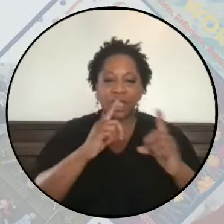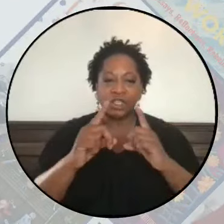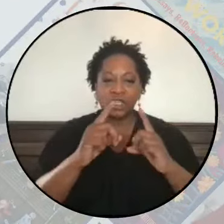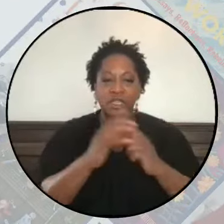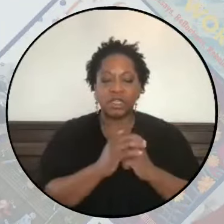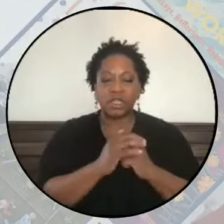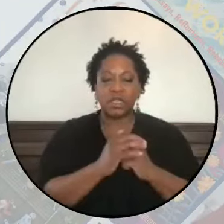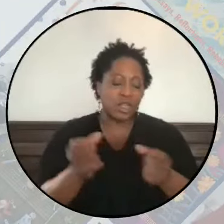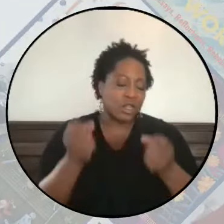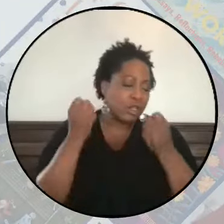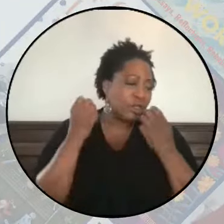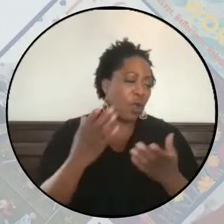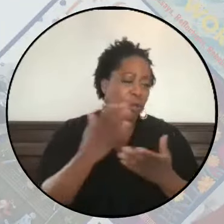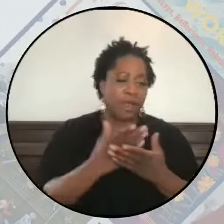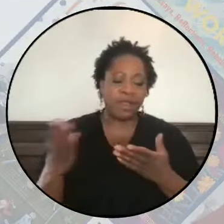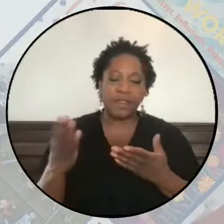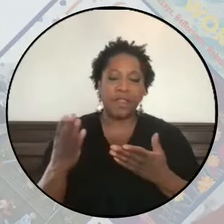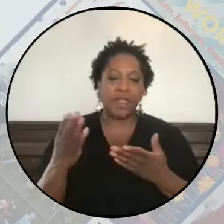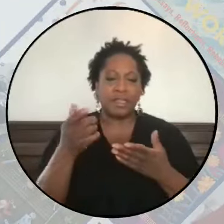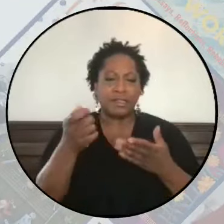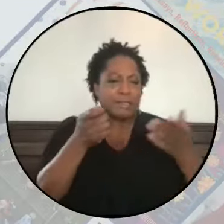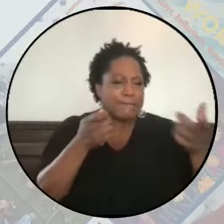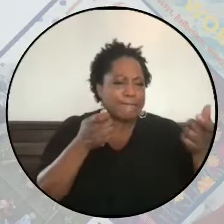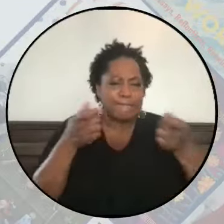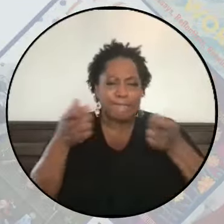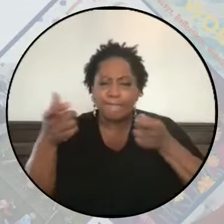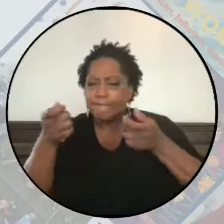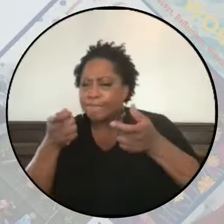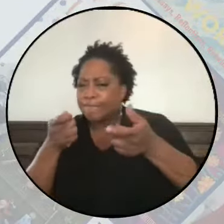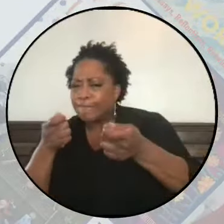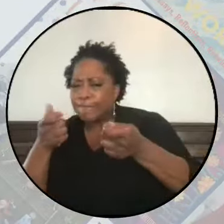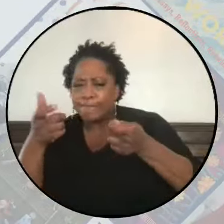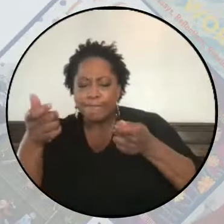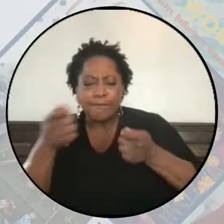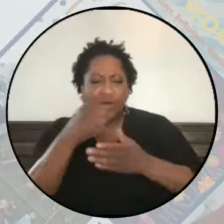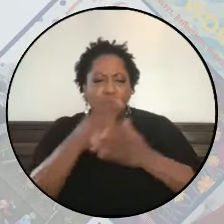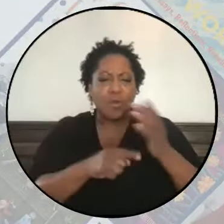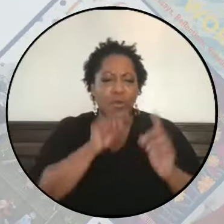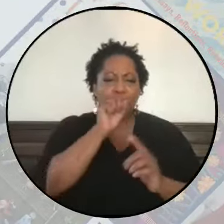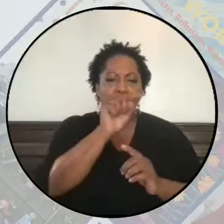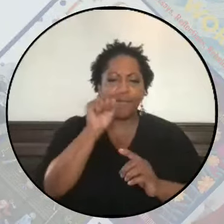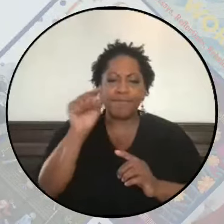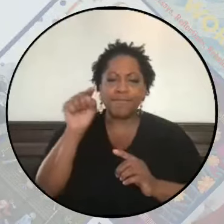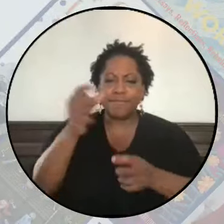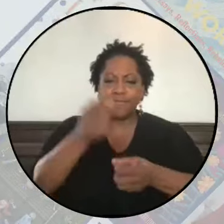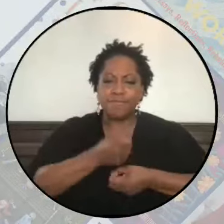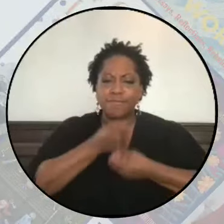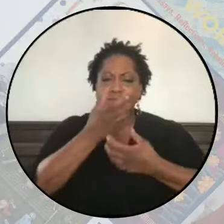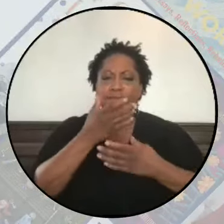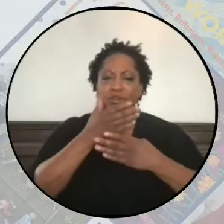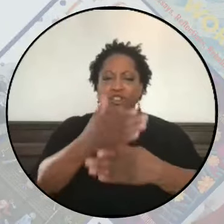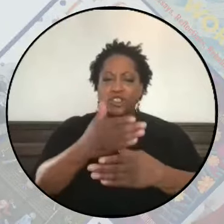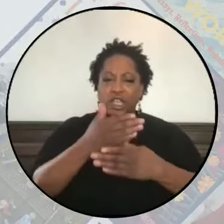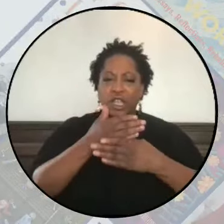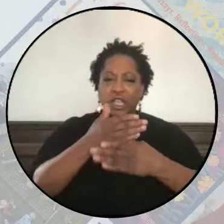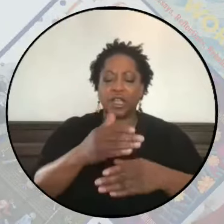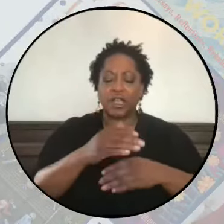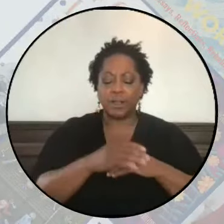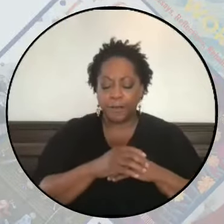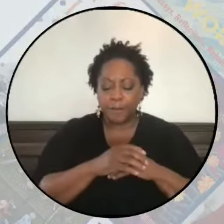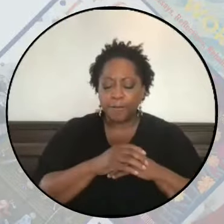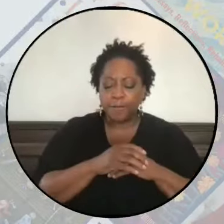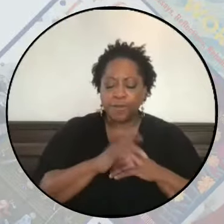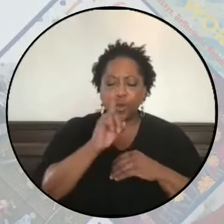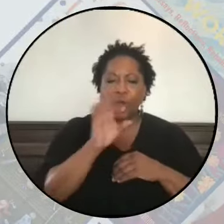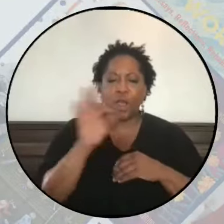There were so many things to draw out from what each of you shared and I think one of